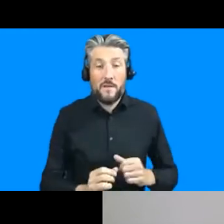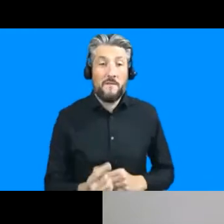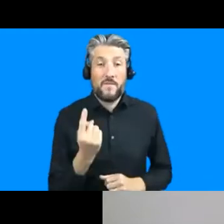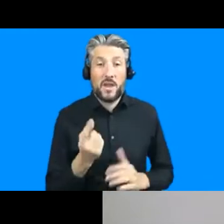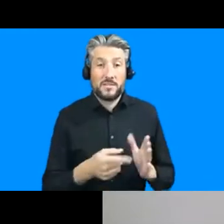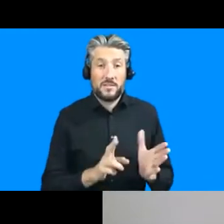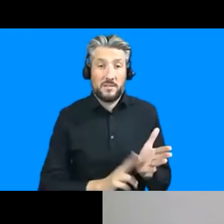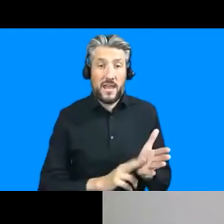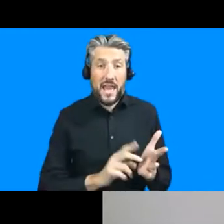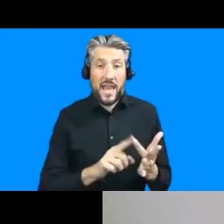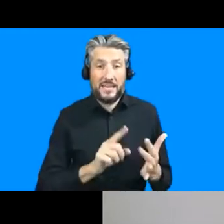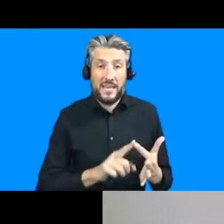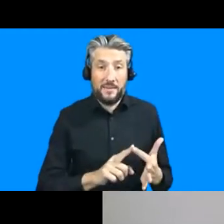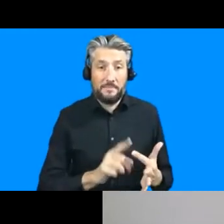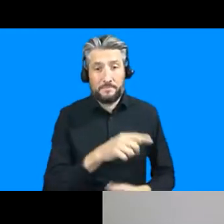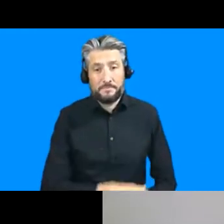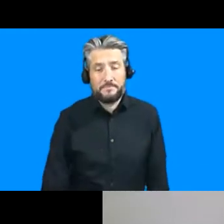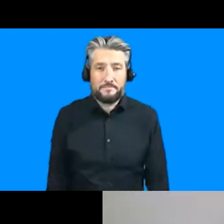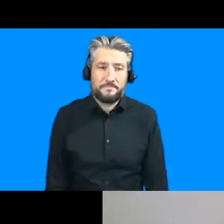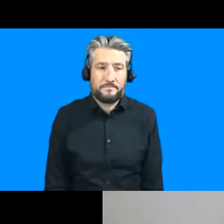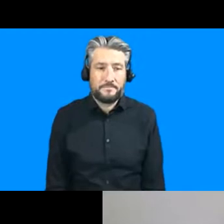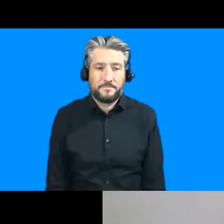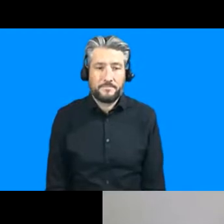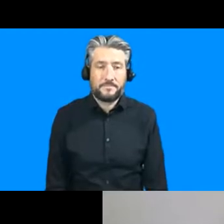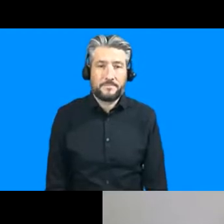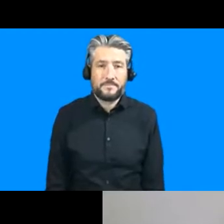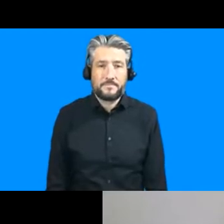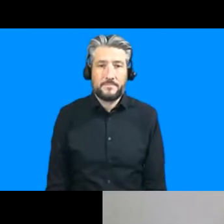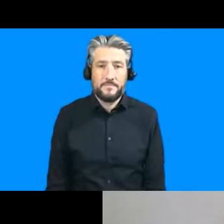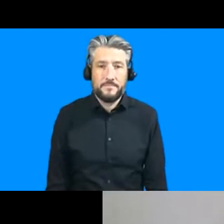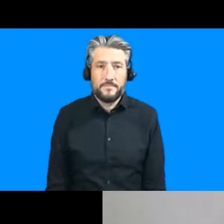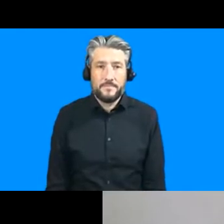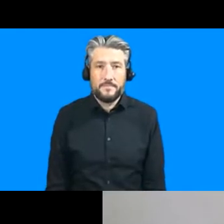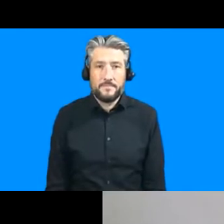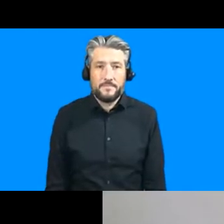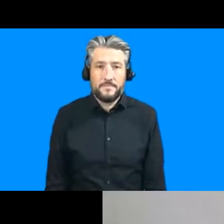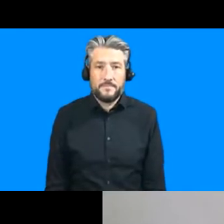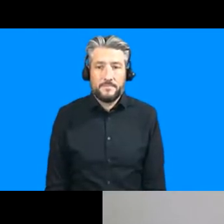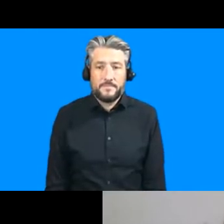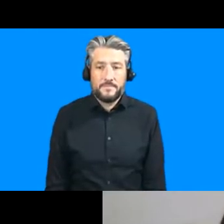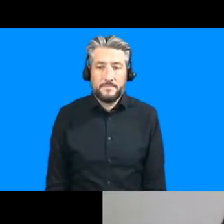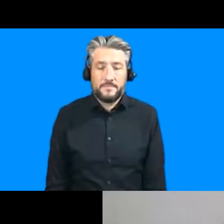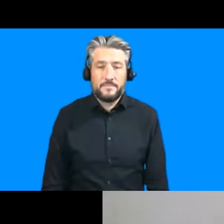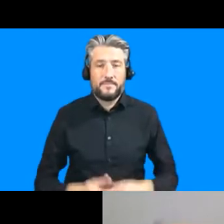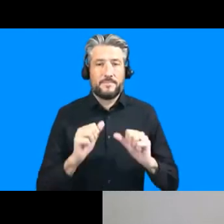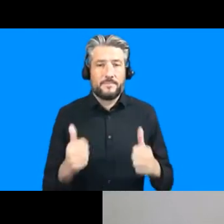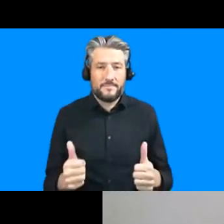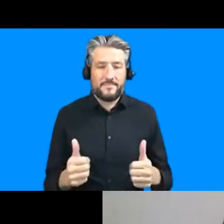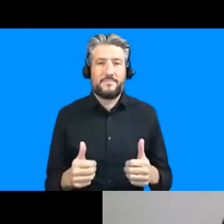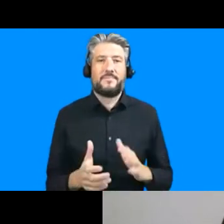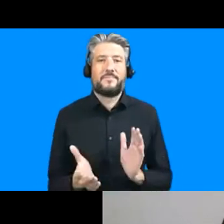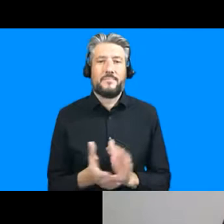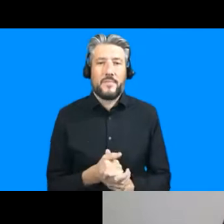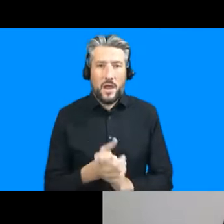um yes okay so there's a few questions